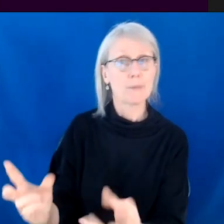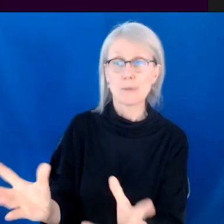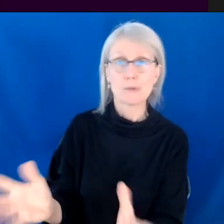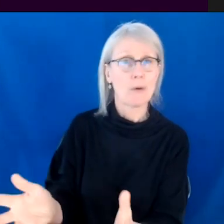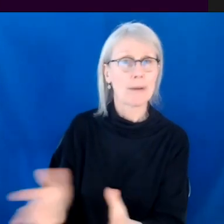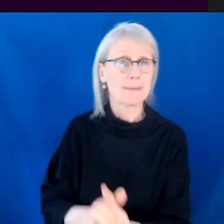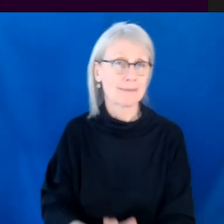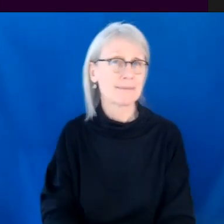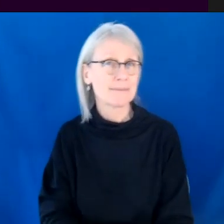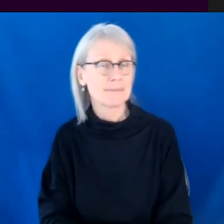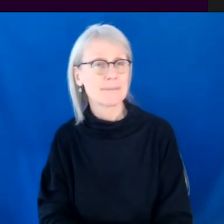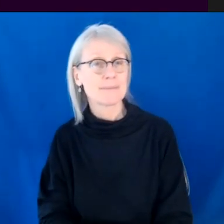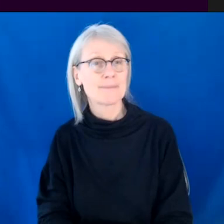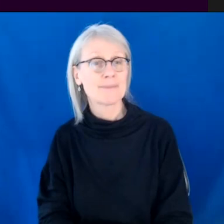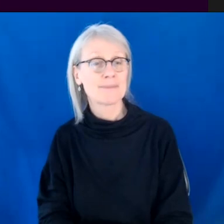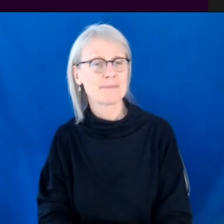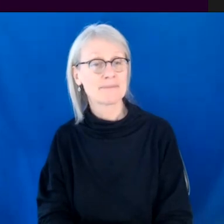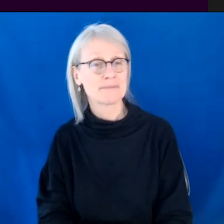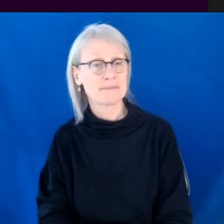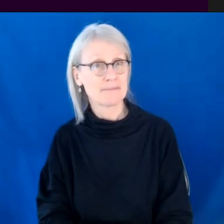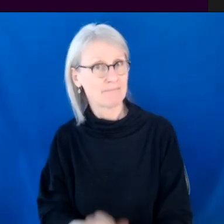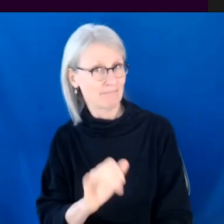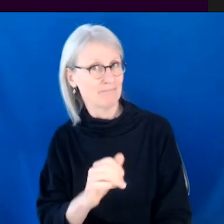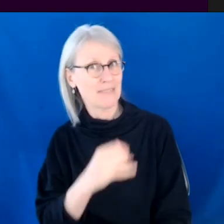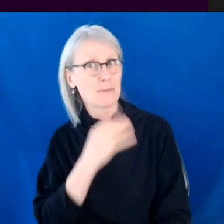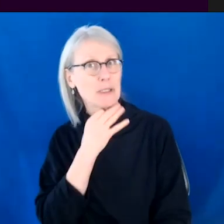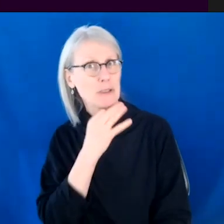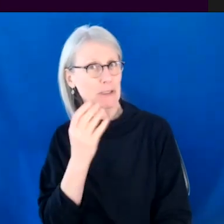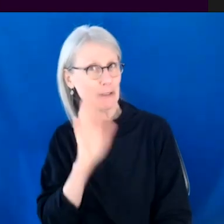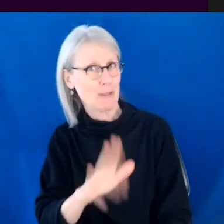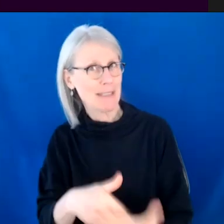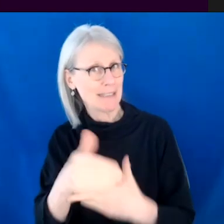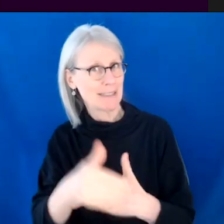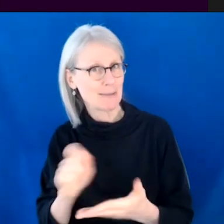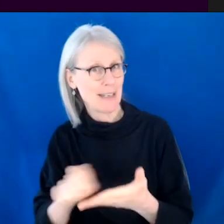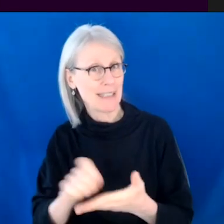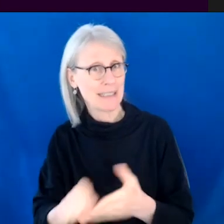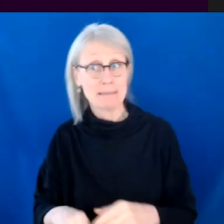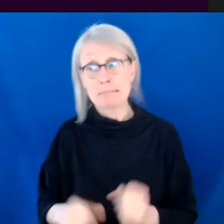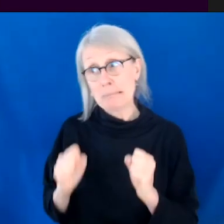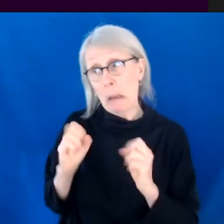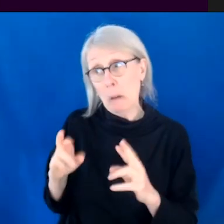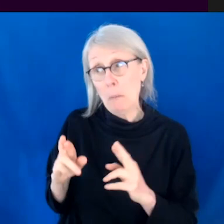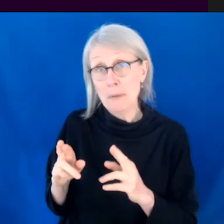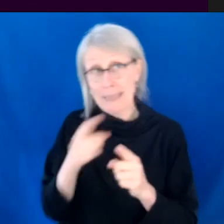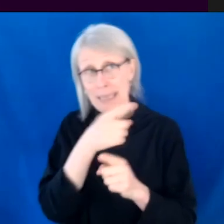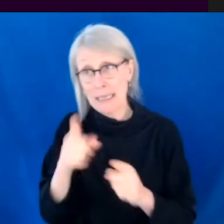thing. Awesome. I can't wait to see what you're working on next. So exciting. I hope you get to see it one day.